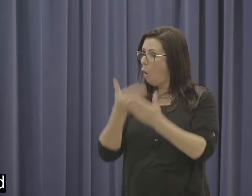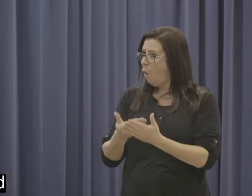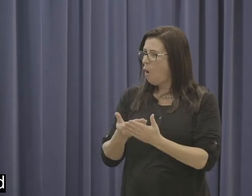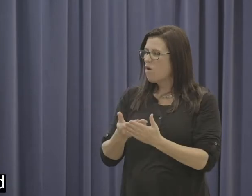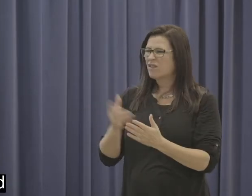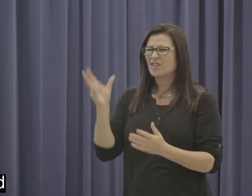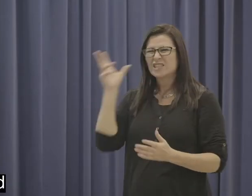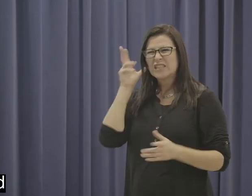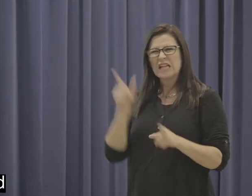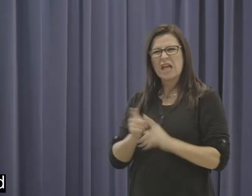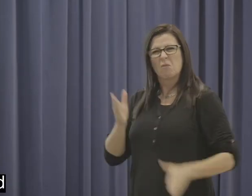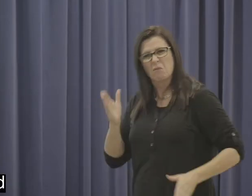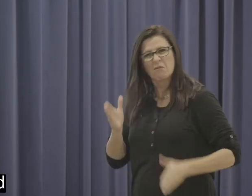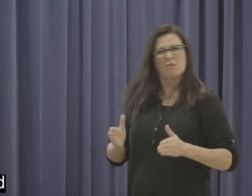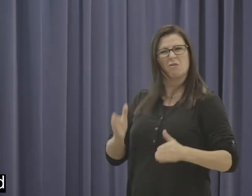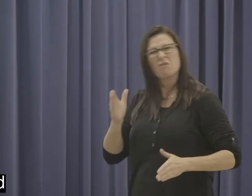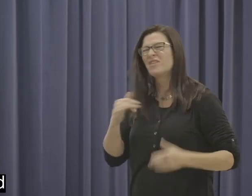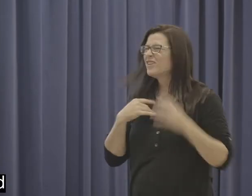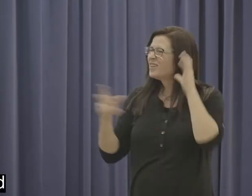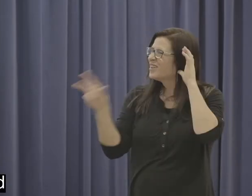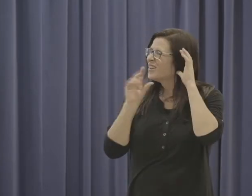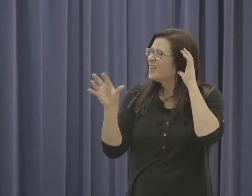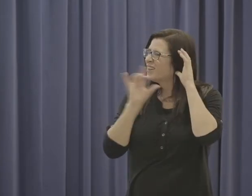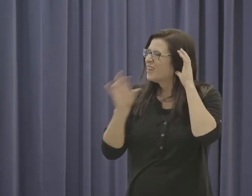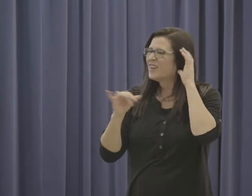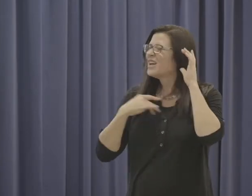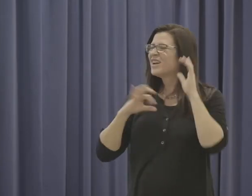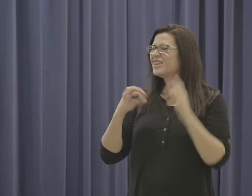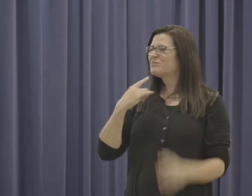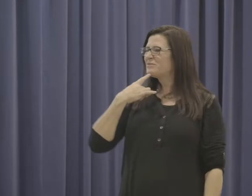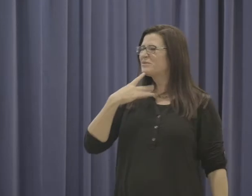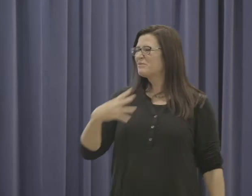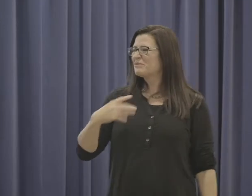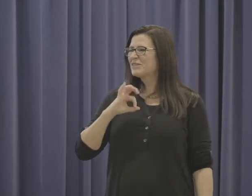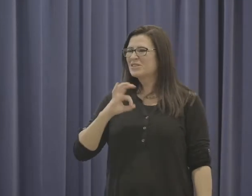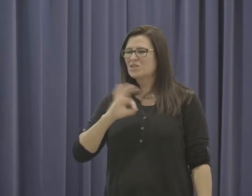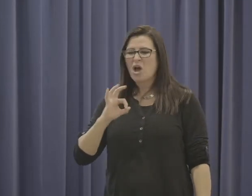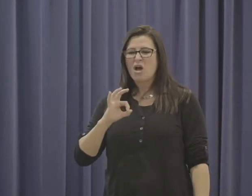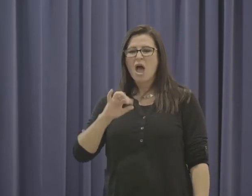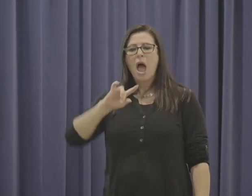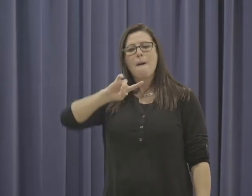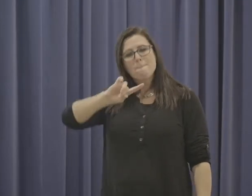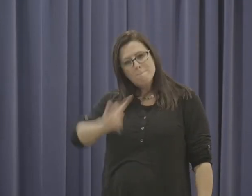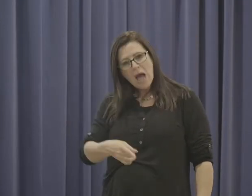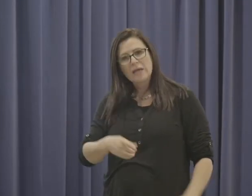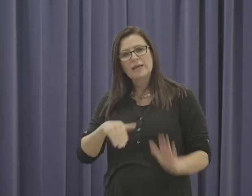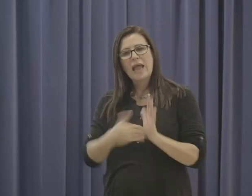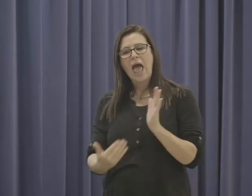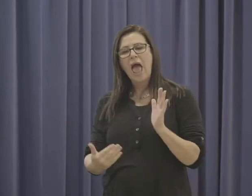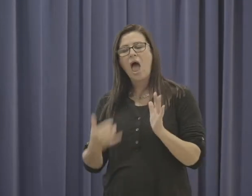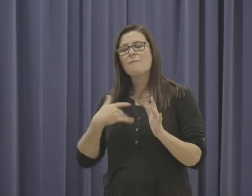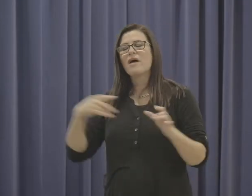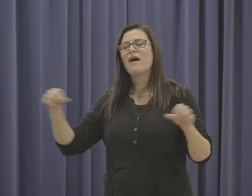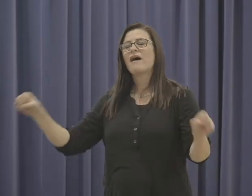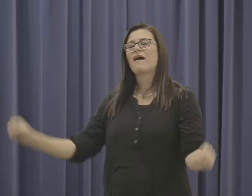everything sounded kind of robotic at first and then I didn't really like like it so much but now that I